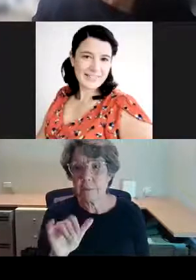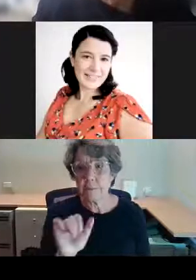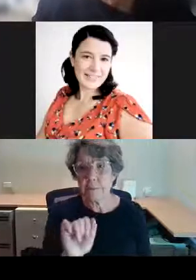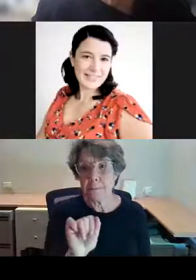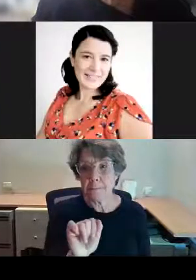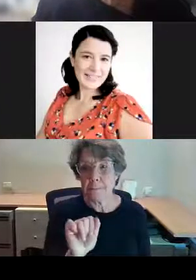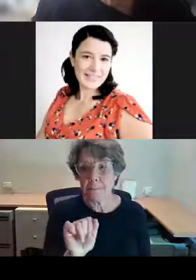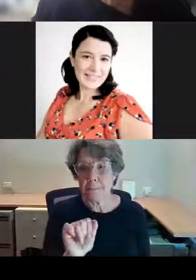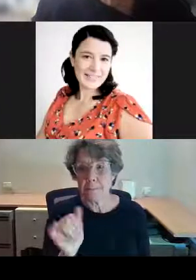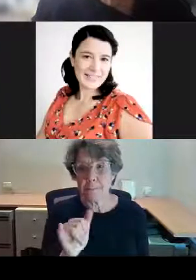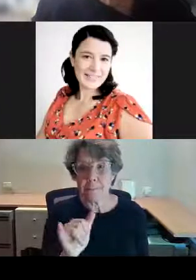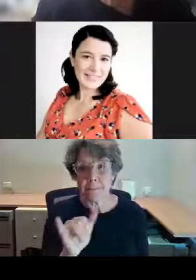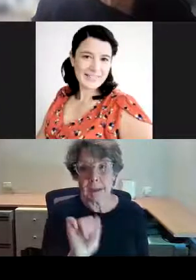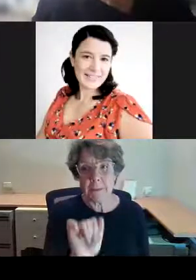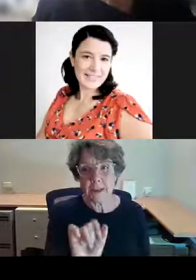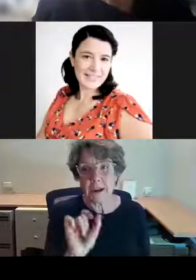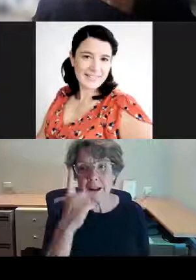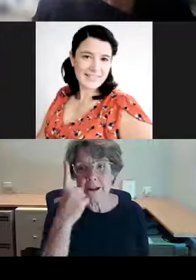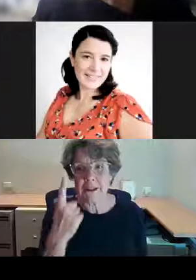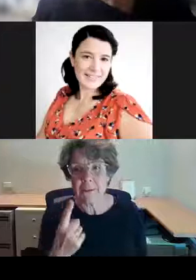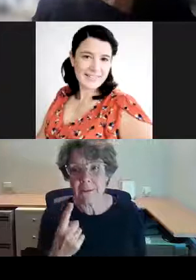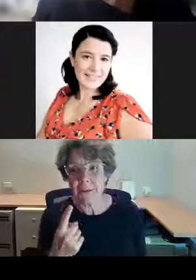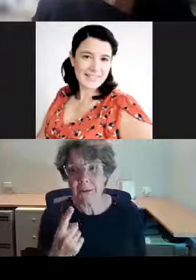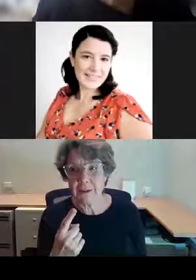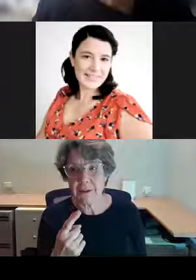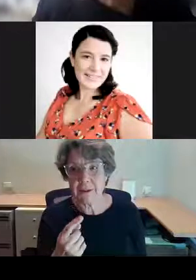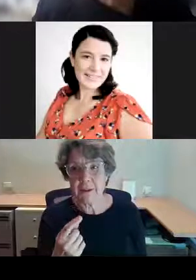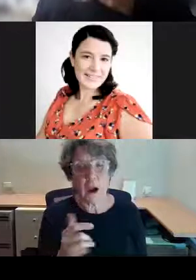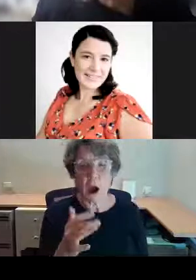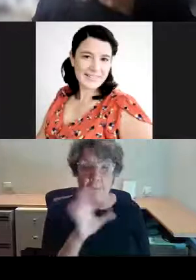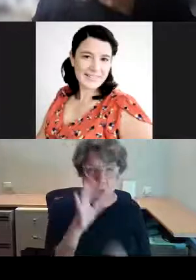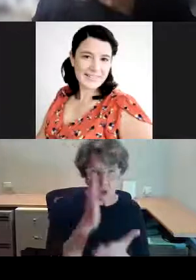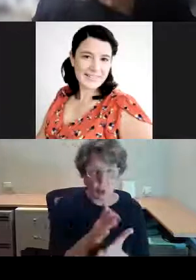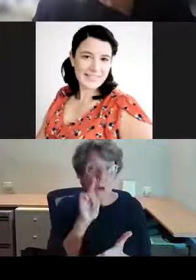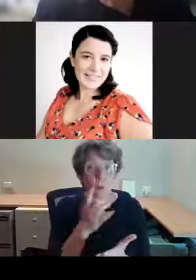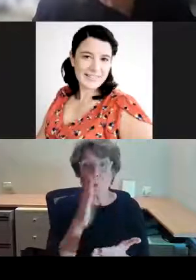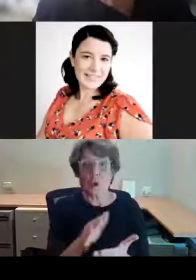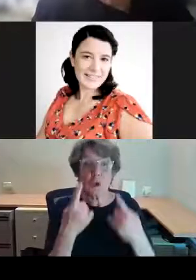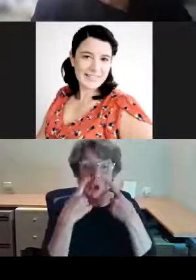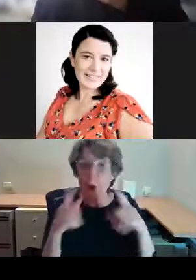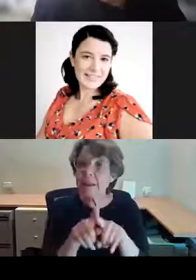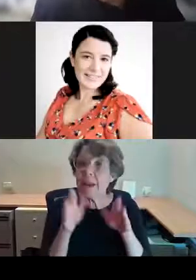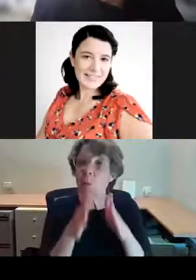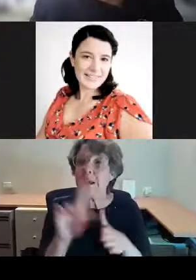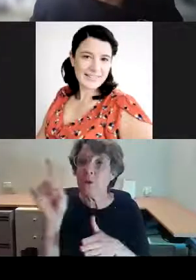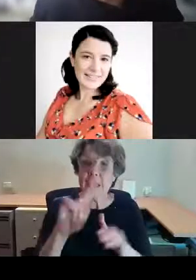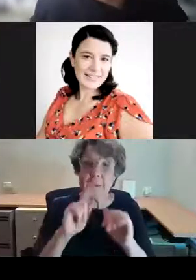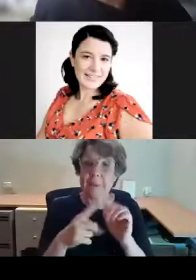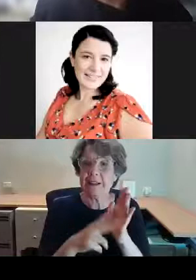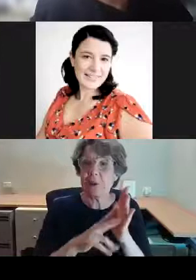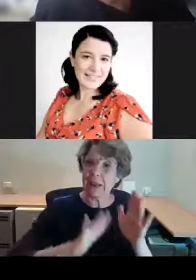perhaps something that we would be wanting really to represent today. But it's a really interesting and very early for the Romans.